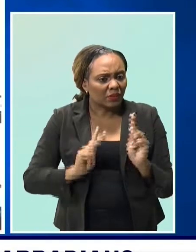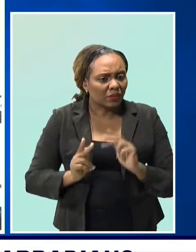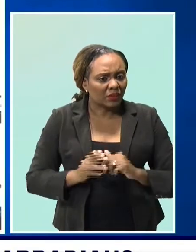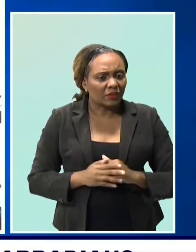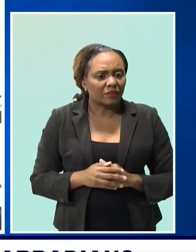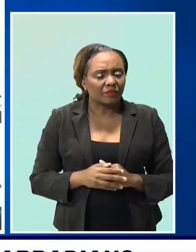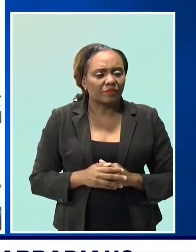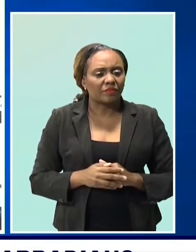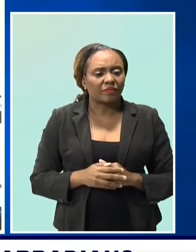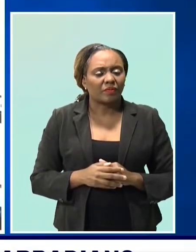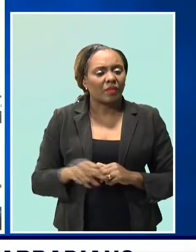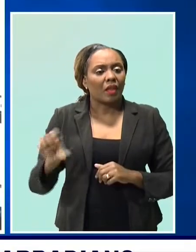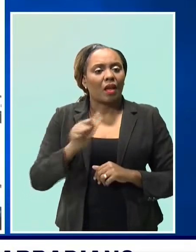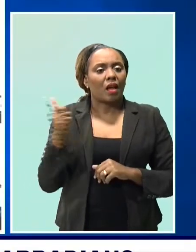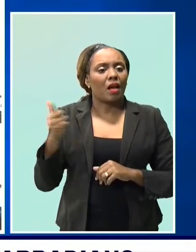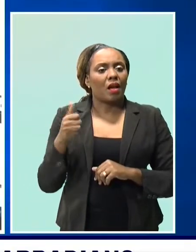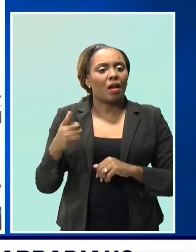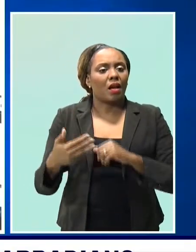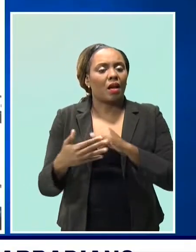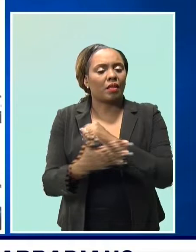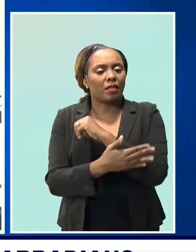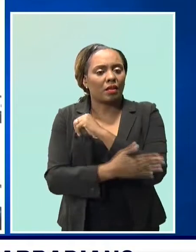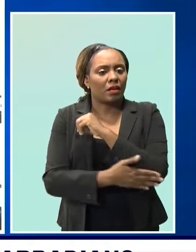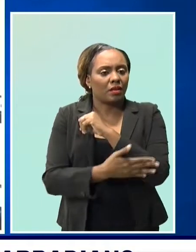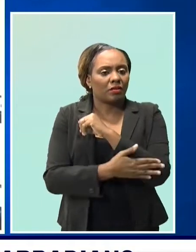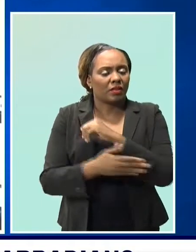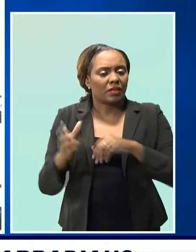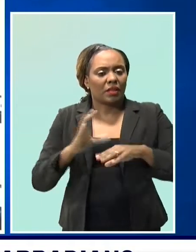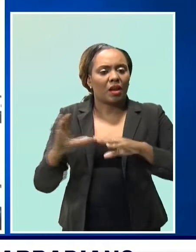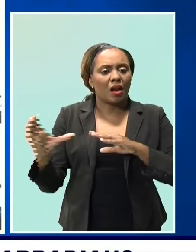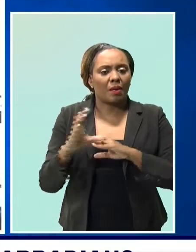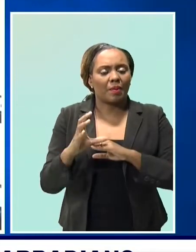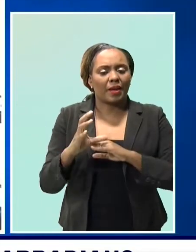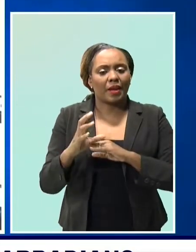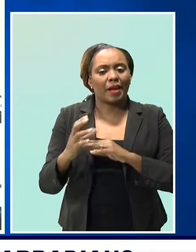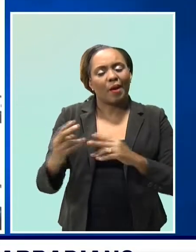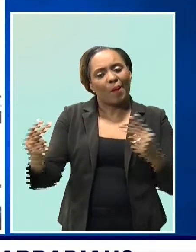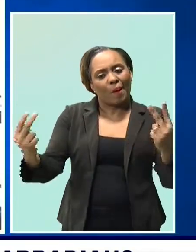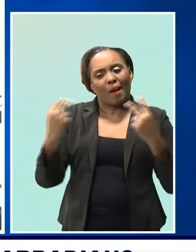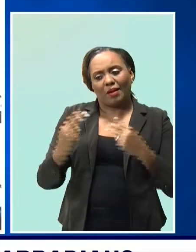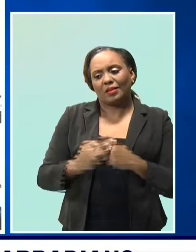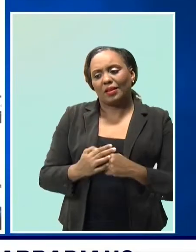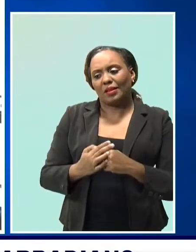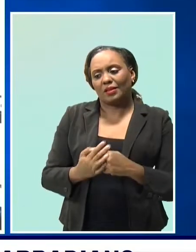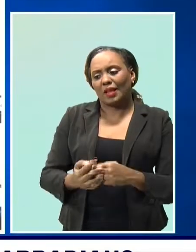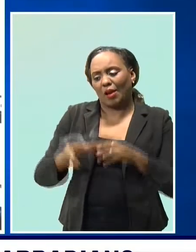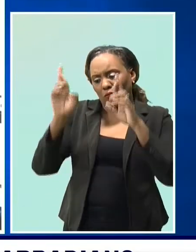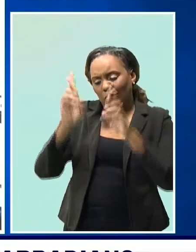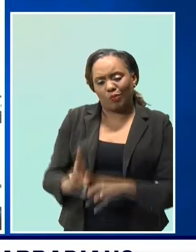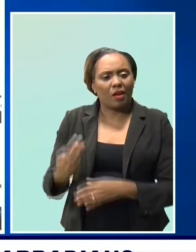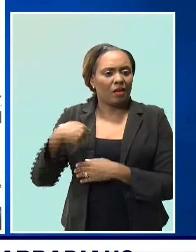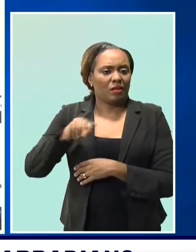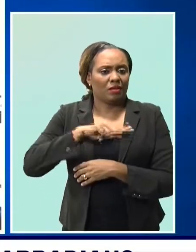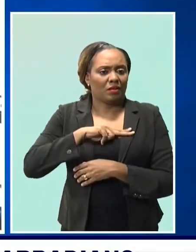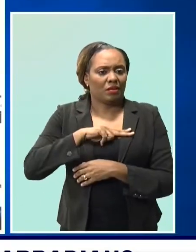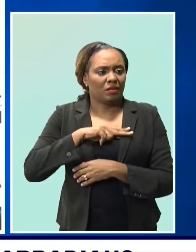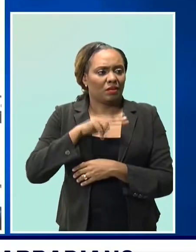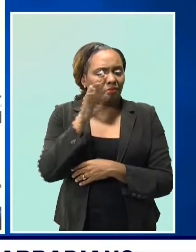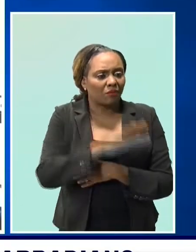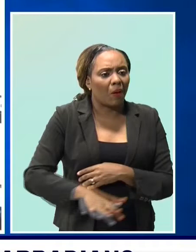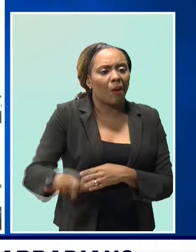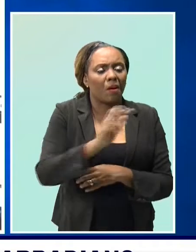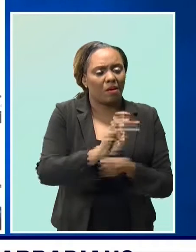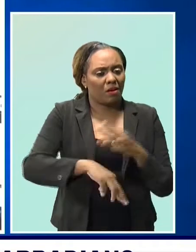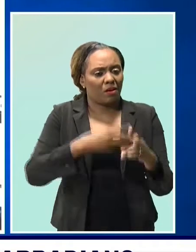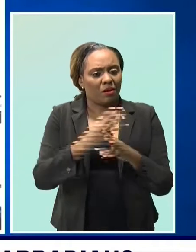Caricom looks to Barbados for the best models of leadership. All over the world, our personal discipline